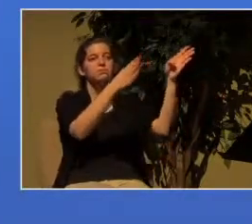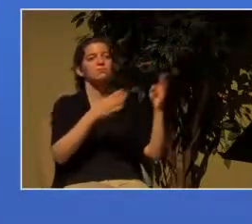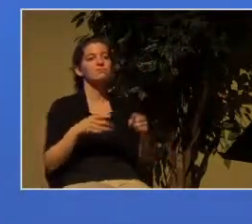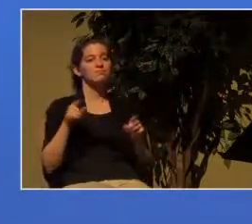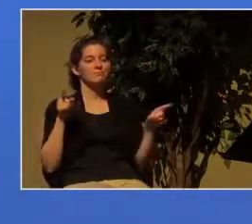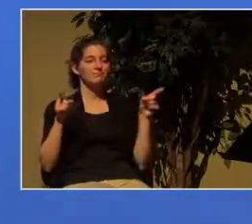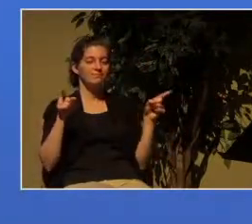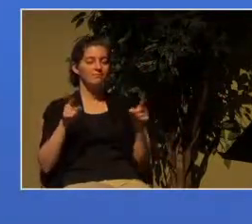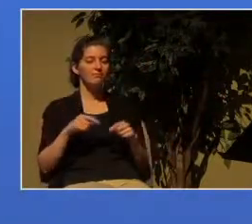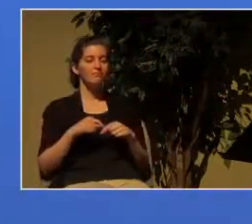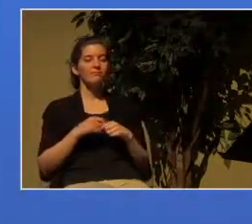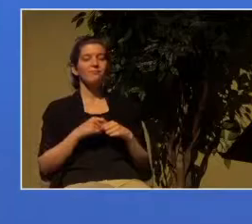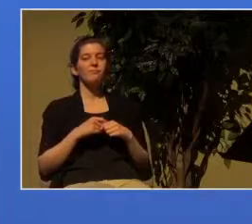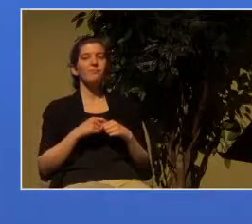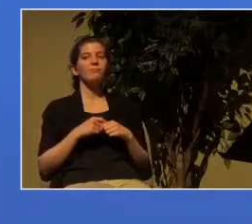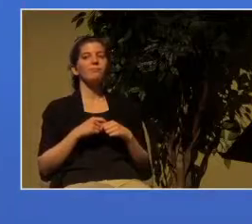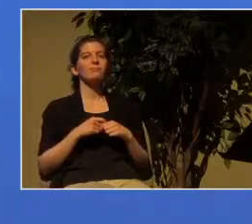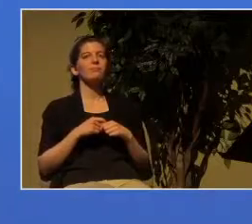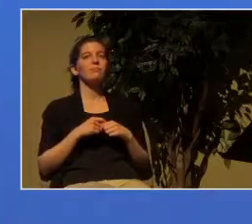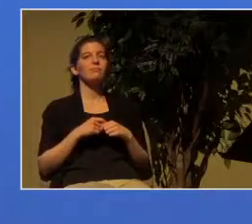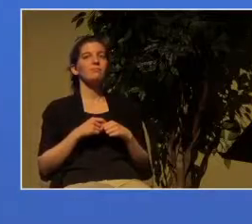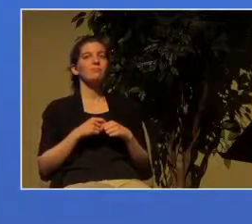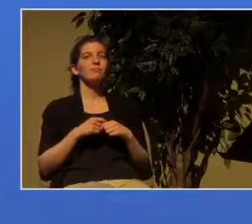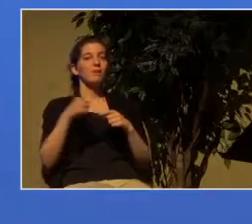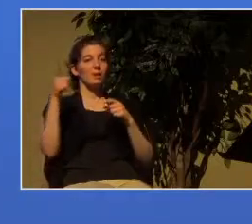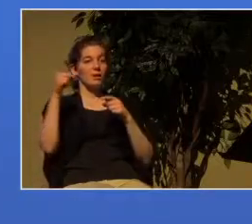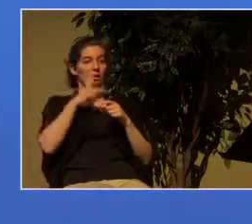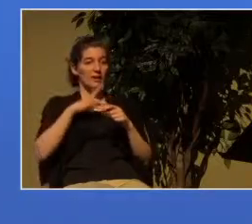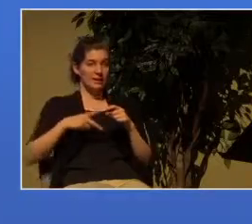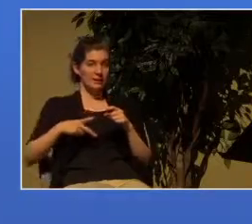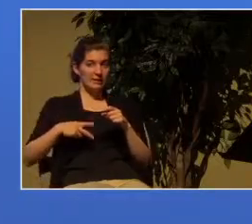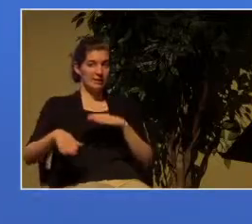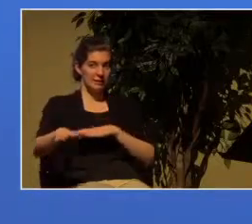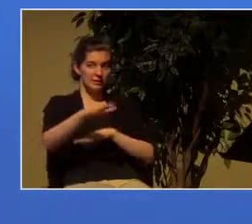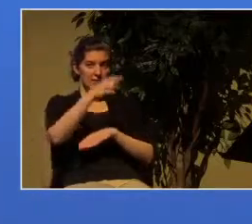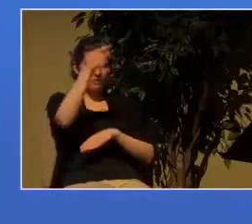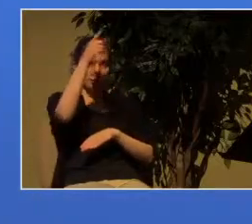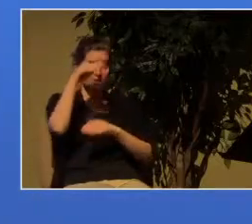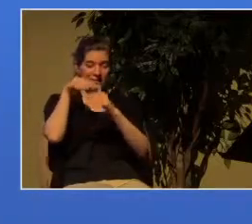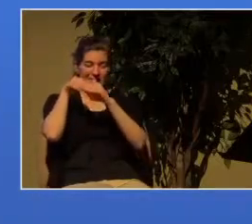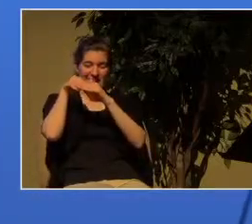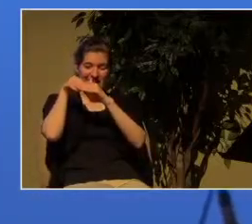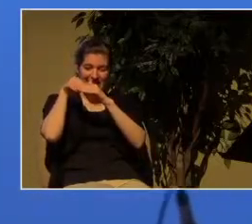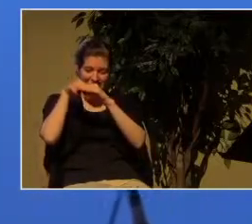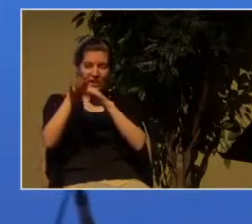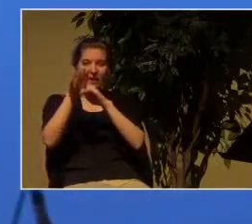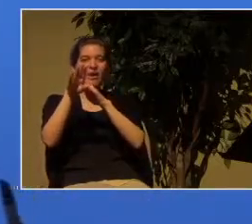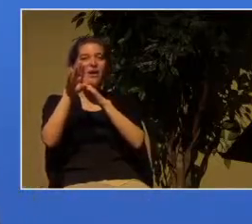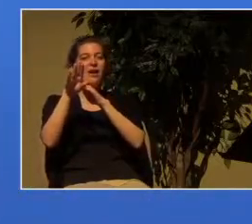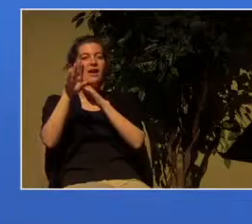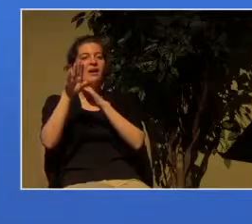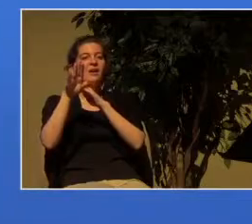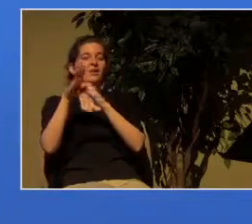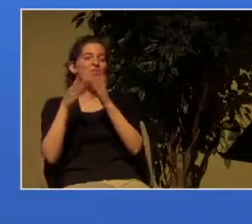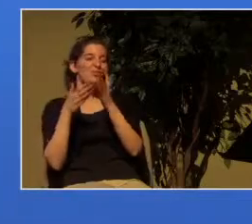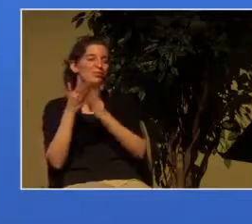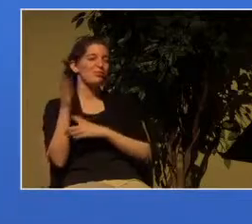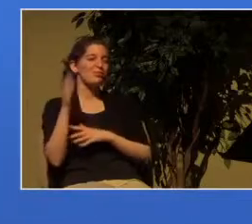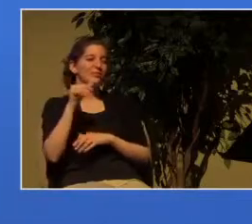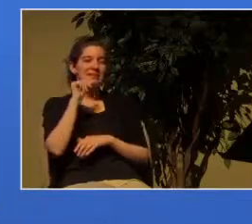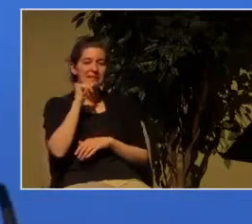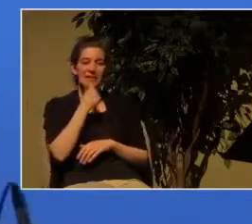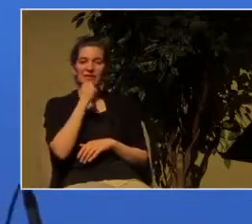and we enter into the kingdom of God through many hardships because